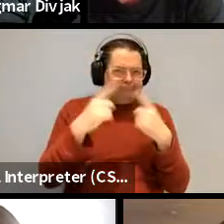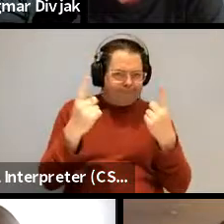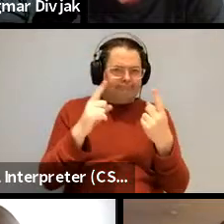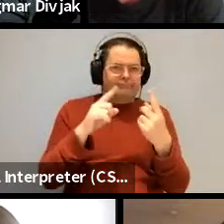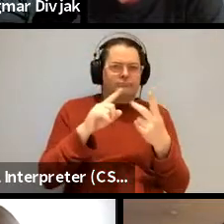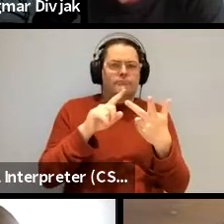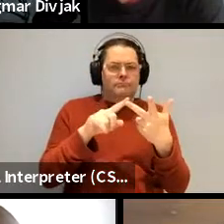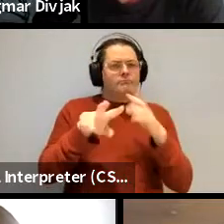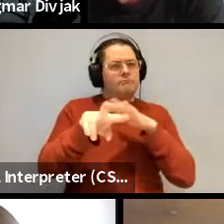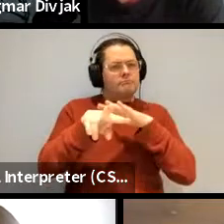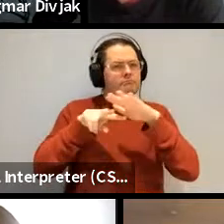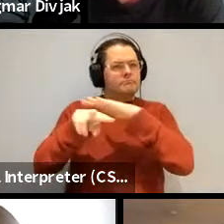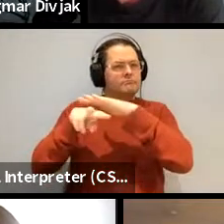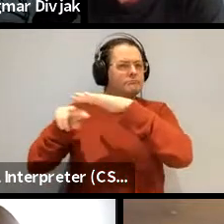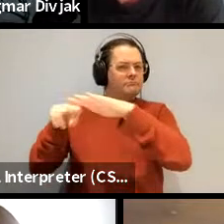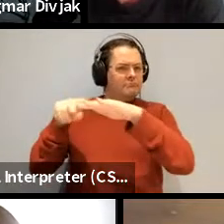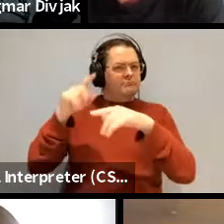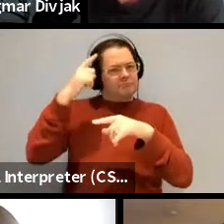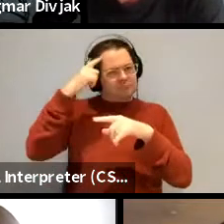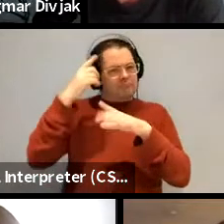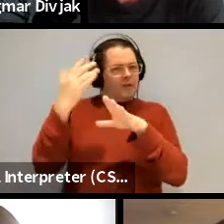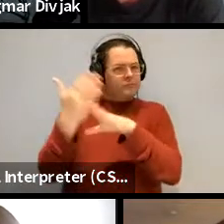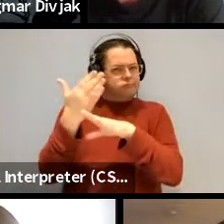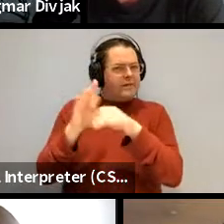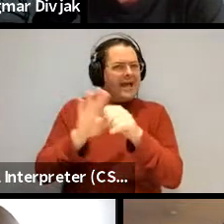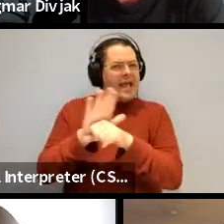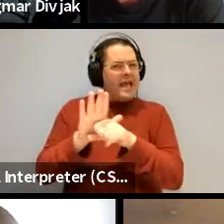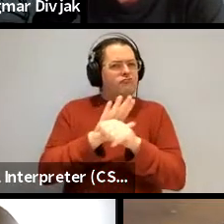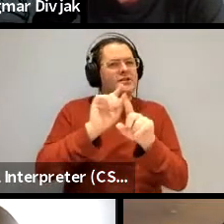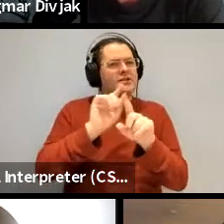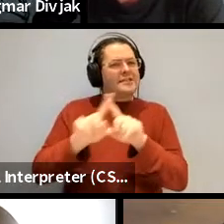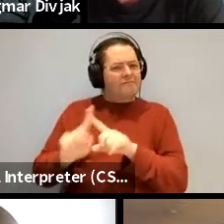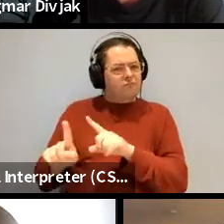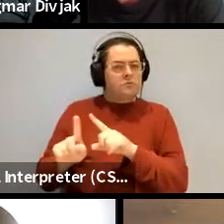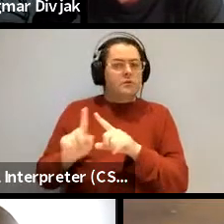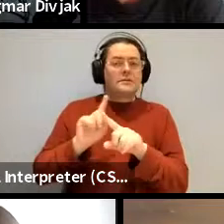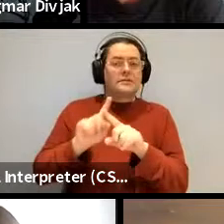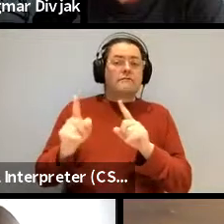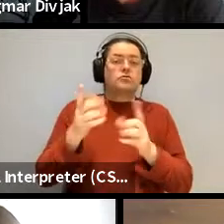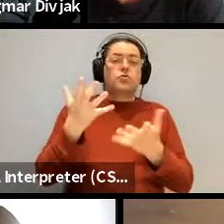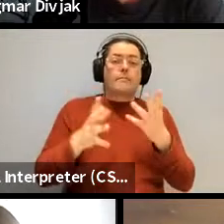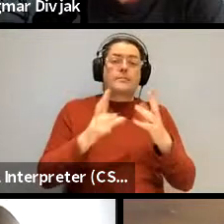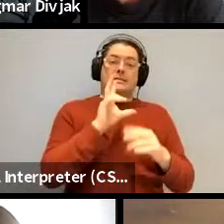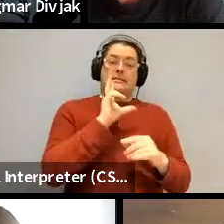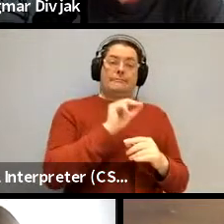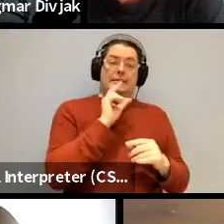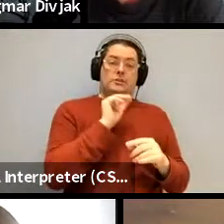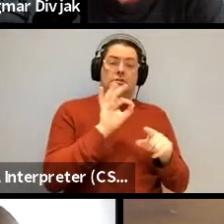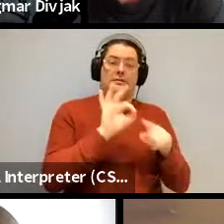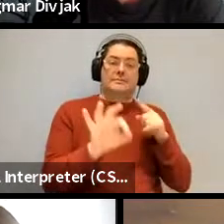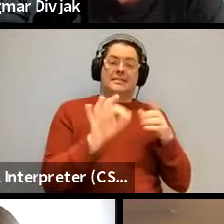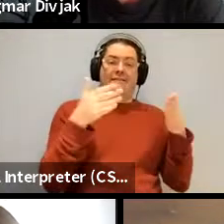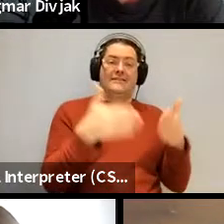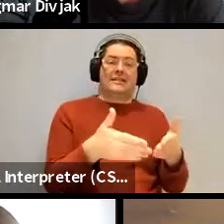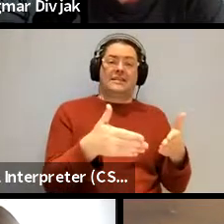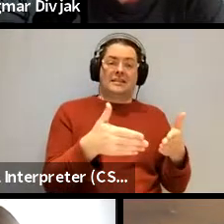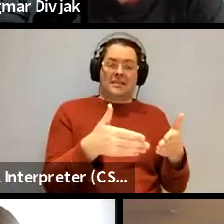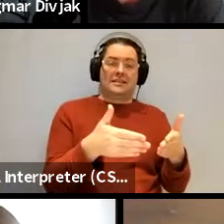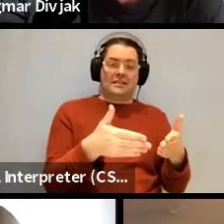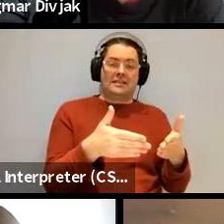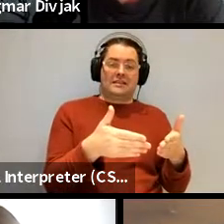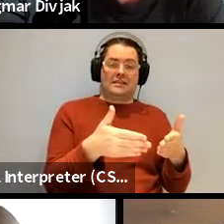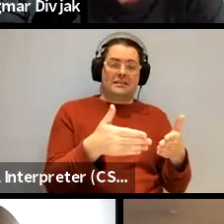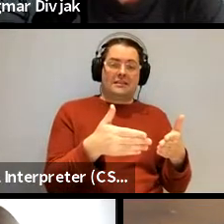uh you'll find activation this is like as opposed to speech specific um networks which will the which will be in the you know um